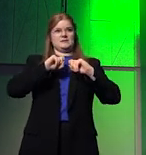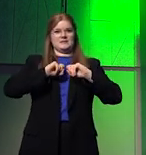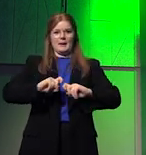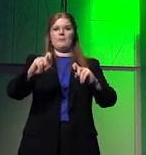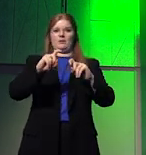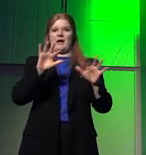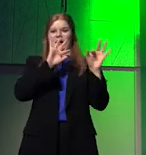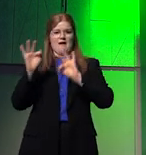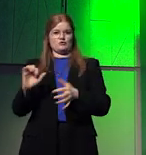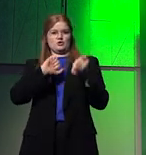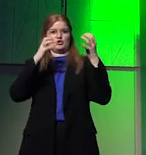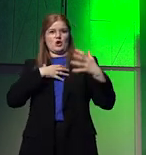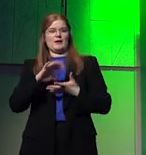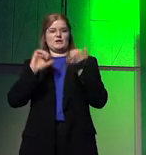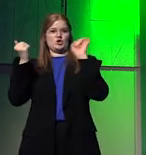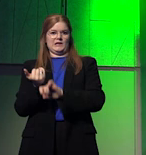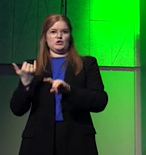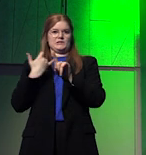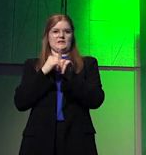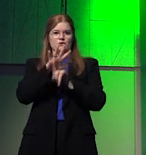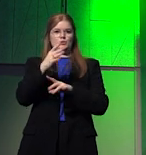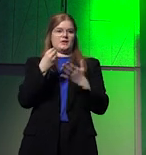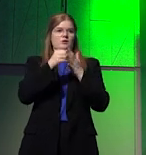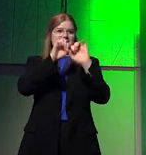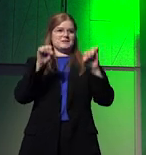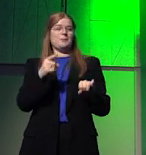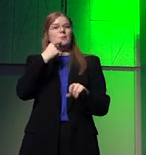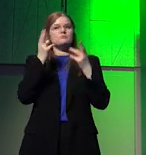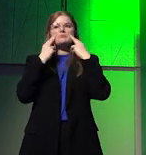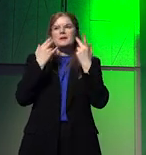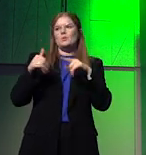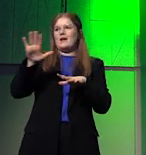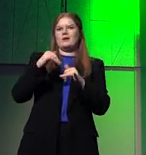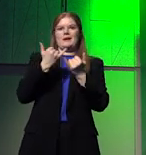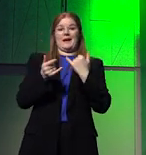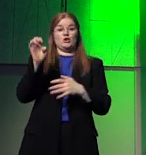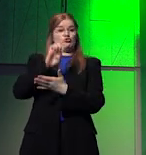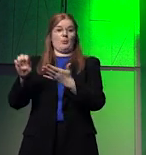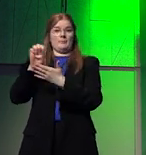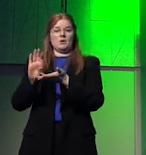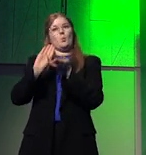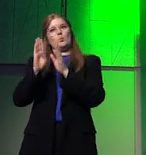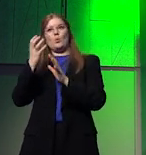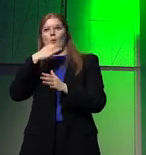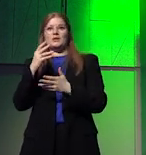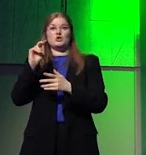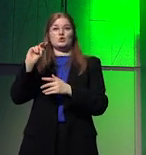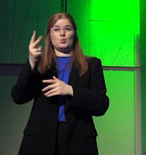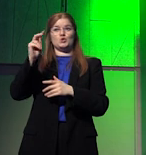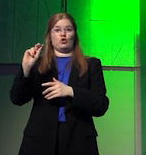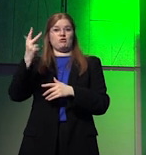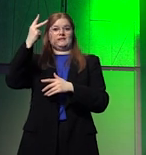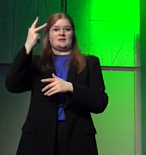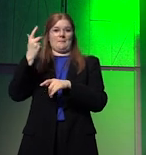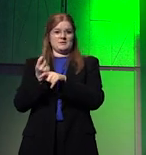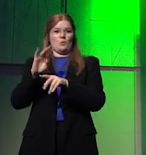that climate change will bring into the global economic system. But typically in a region like Europe, which is warming two to three times faster than the